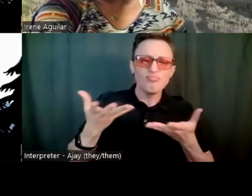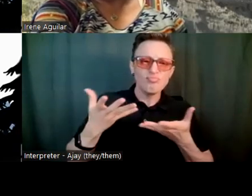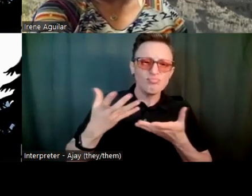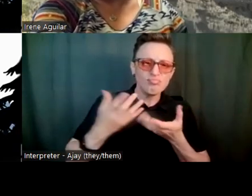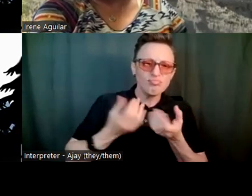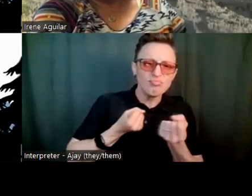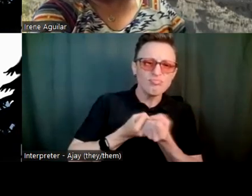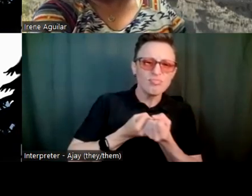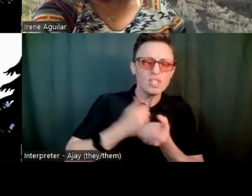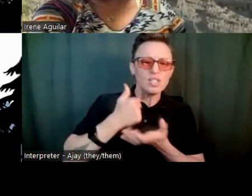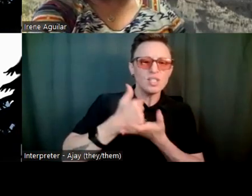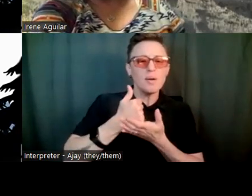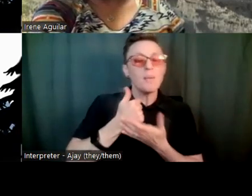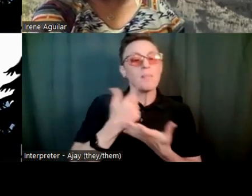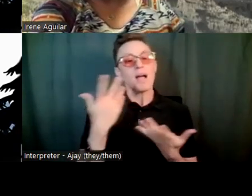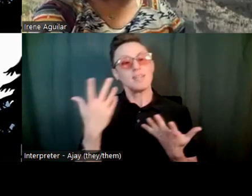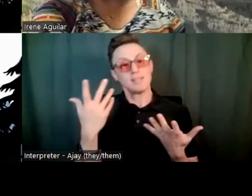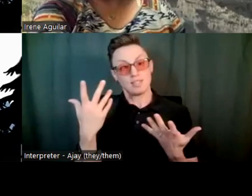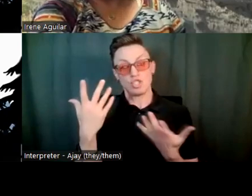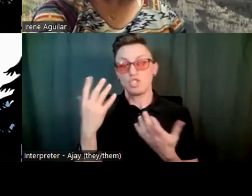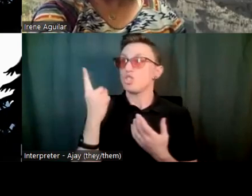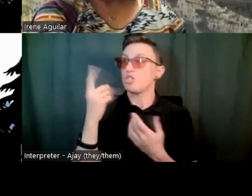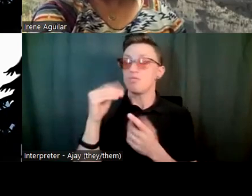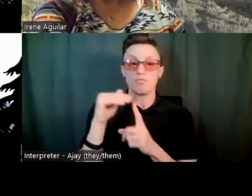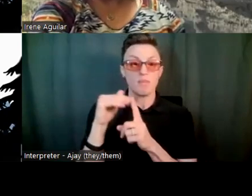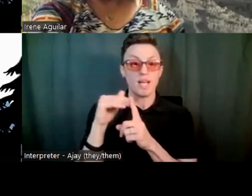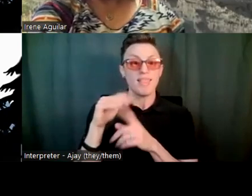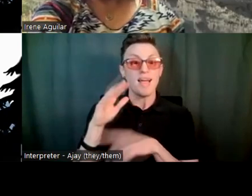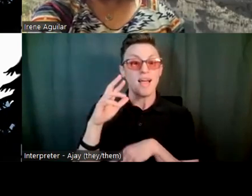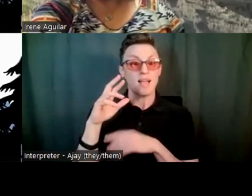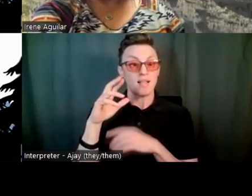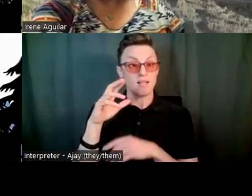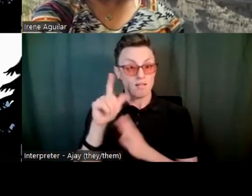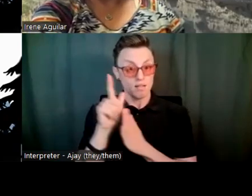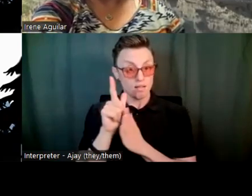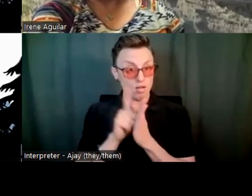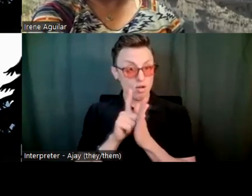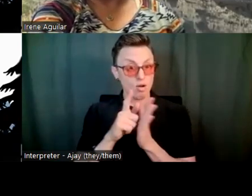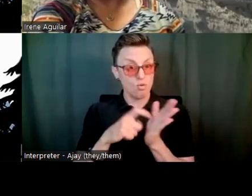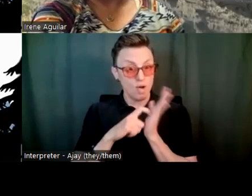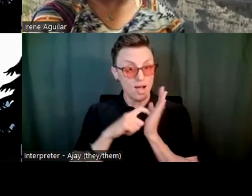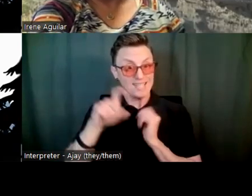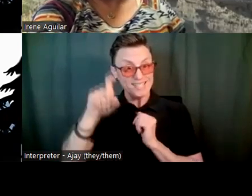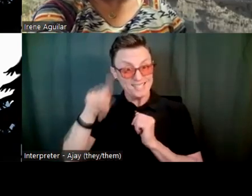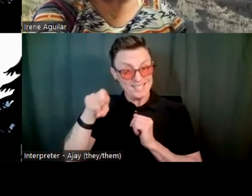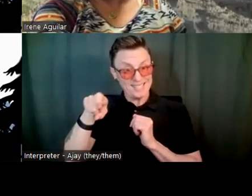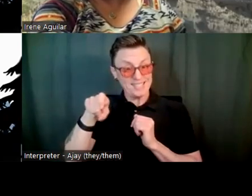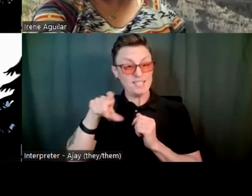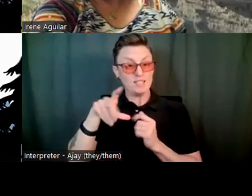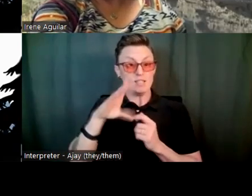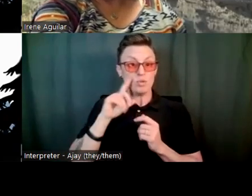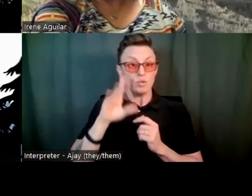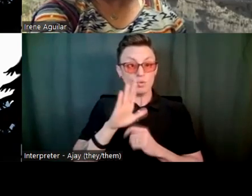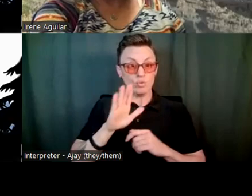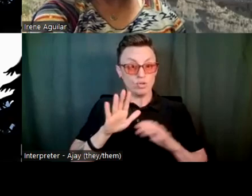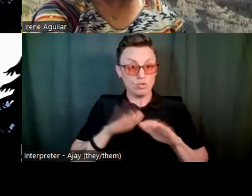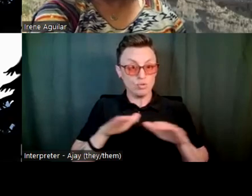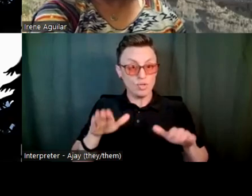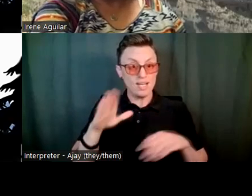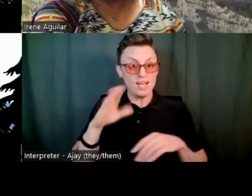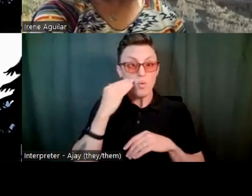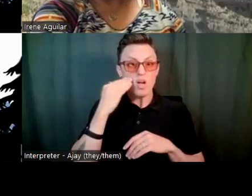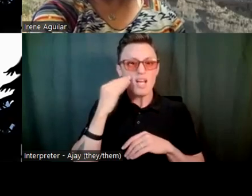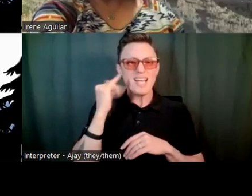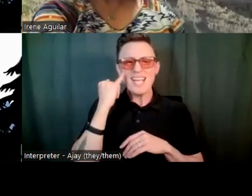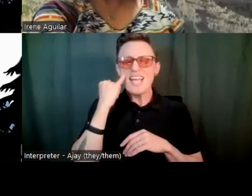unfortunately the laws are needed to help you with your child and you need to be aware. And if something doesn't